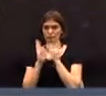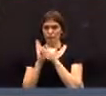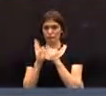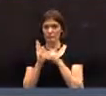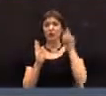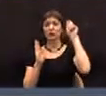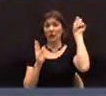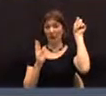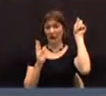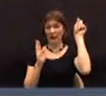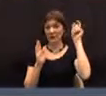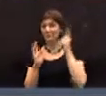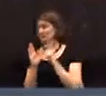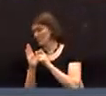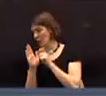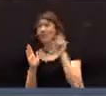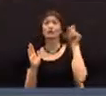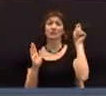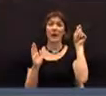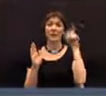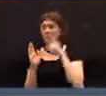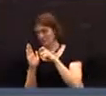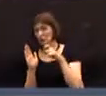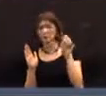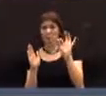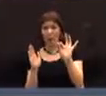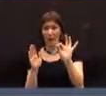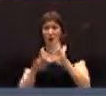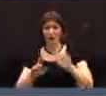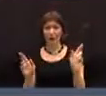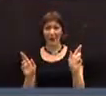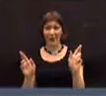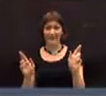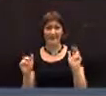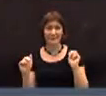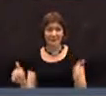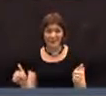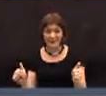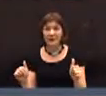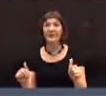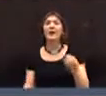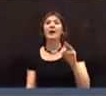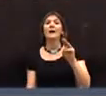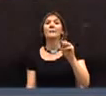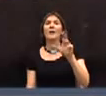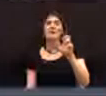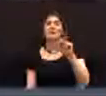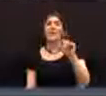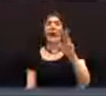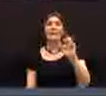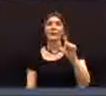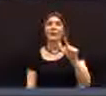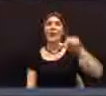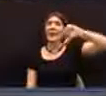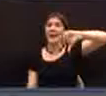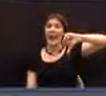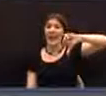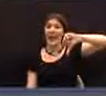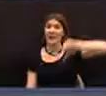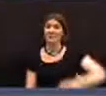she'll say check when she has it, and then I'll go on to the next name. So, everybody ready? Marion Abel. Nay.